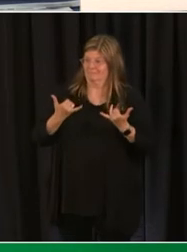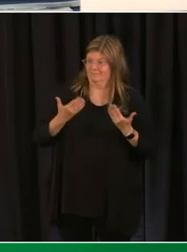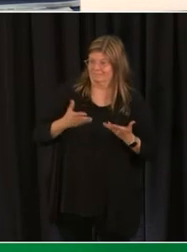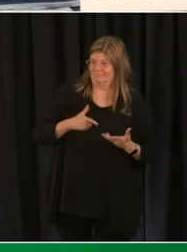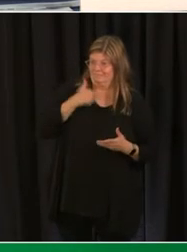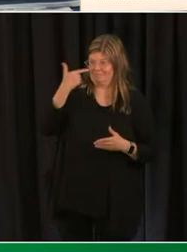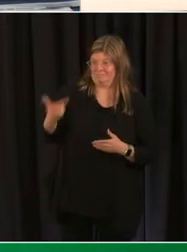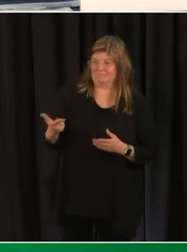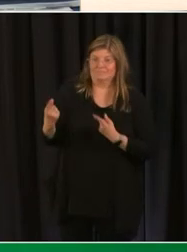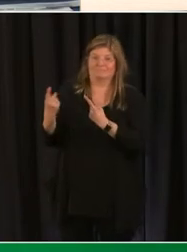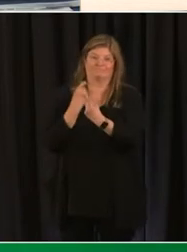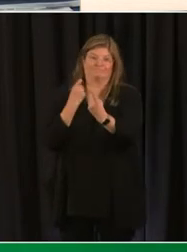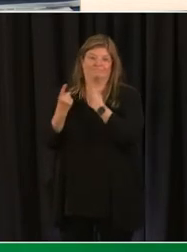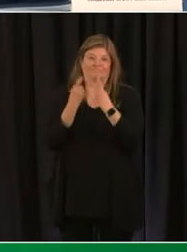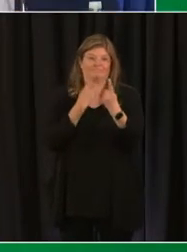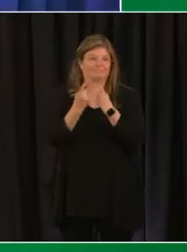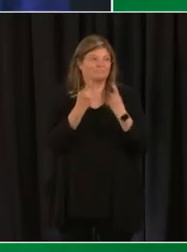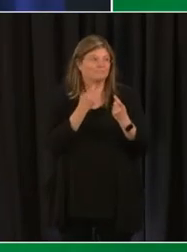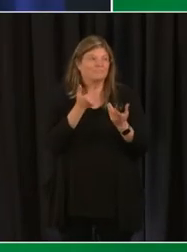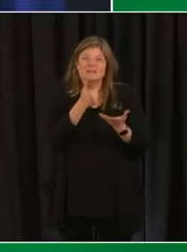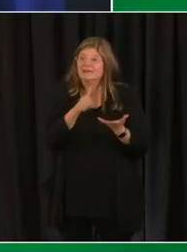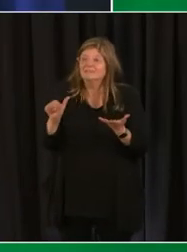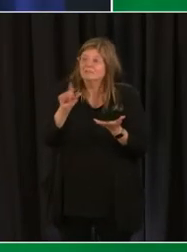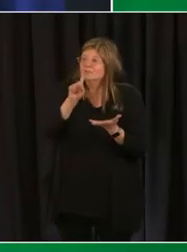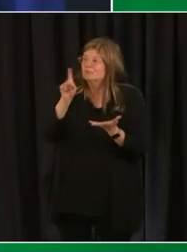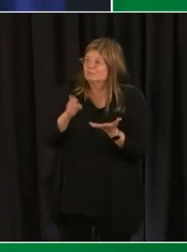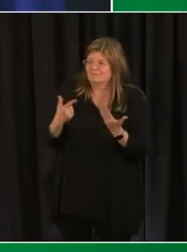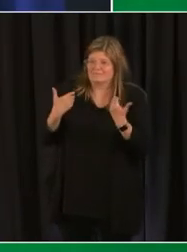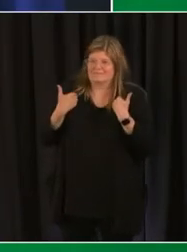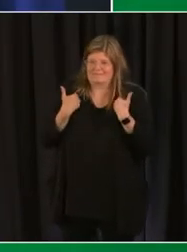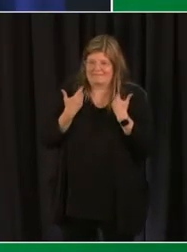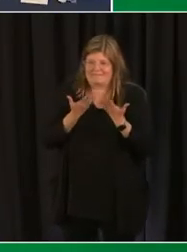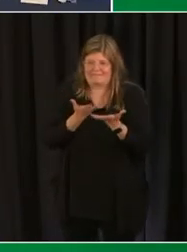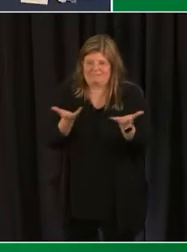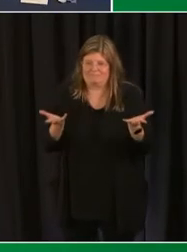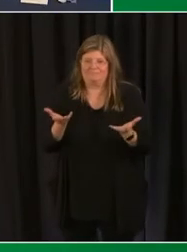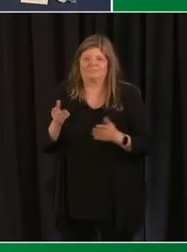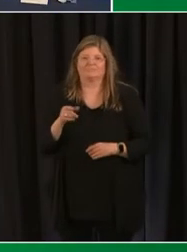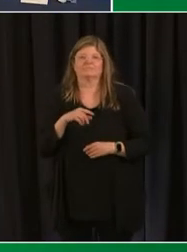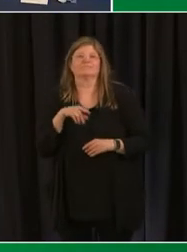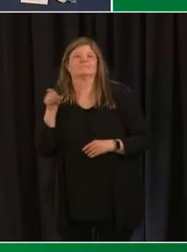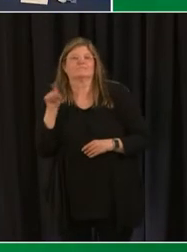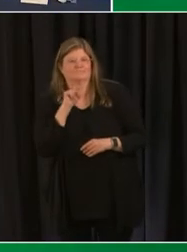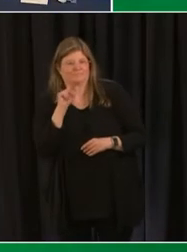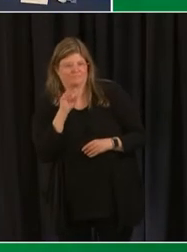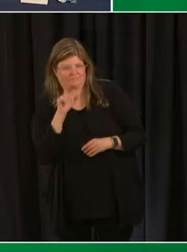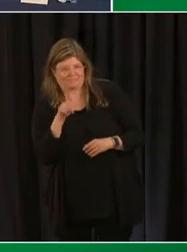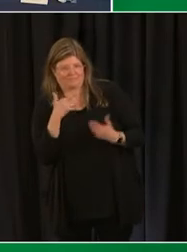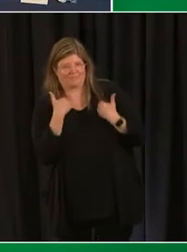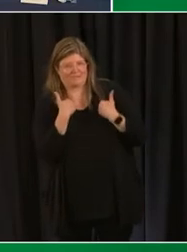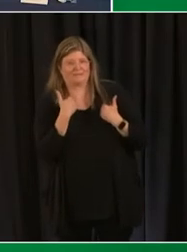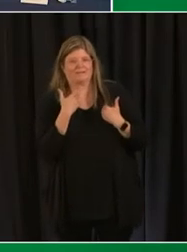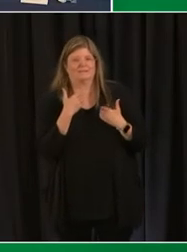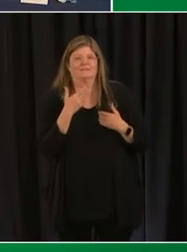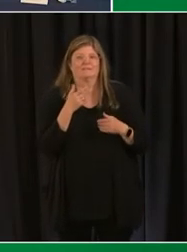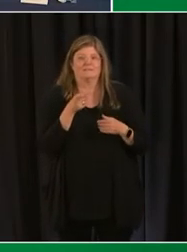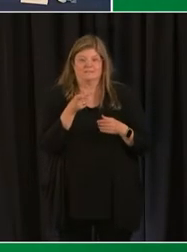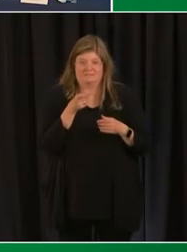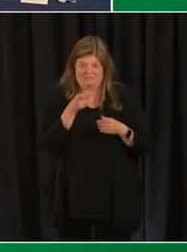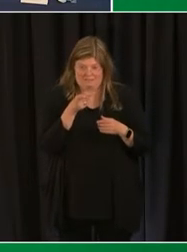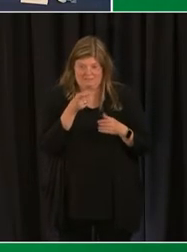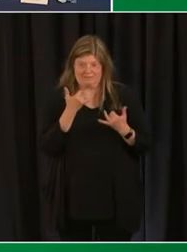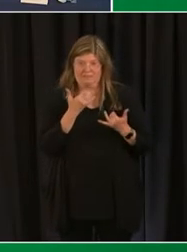for questions and comments all right and now we're going to move on to our q a portion of the program